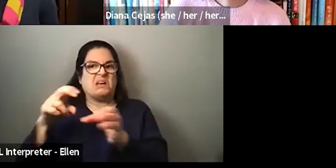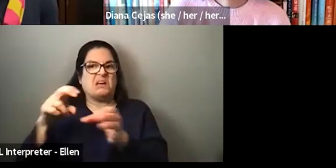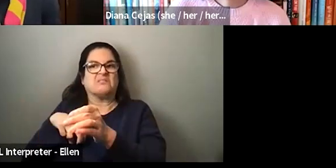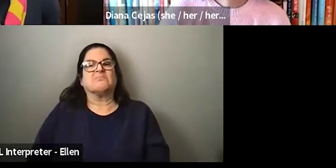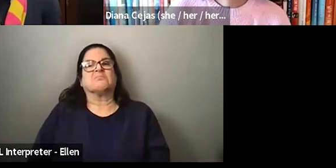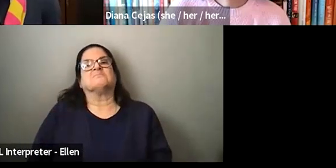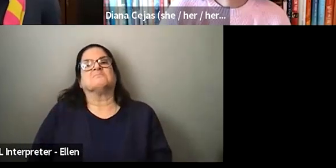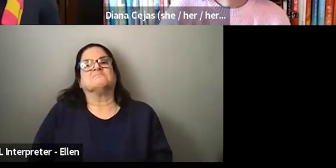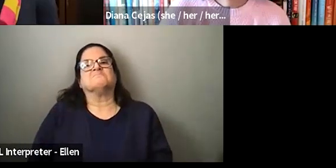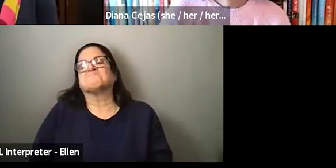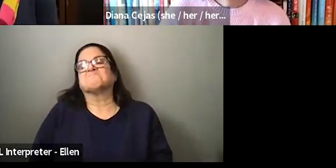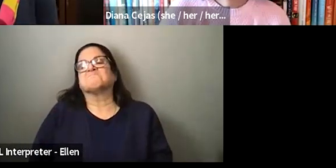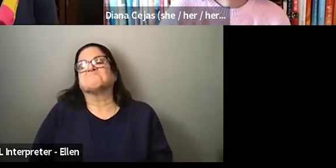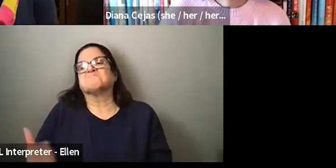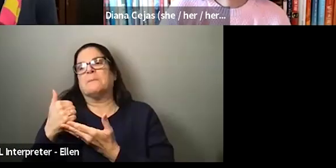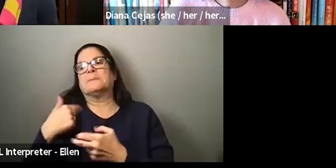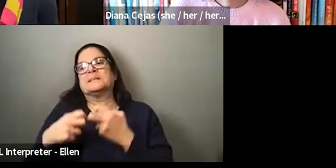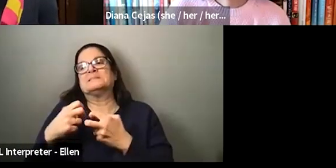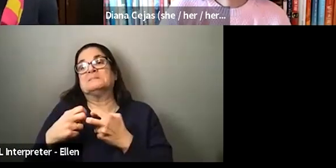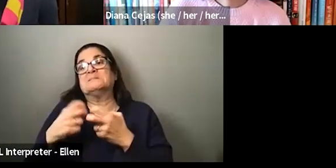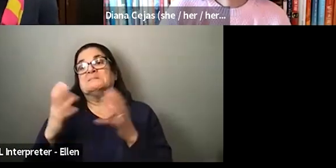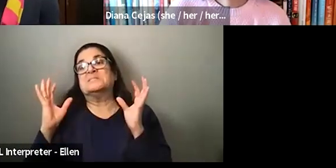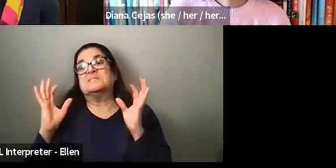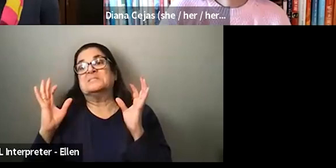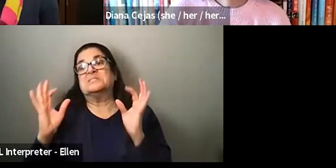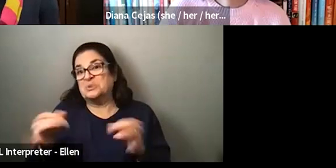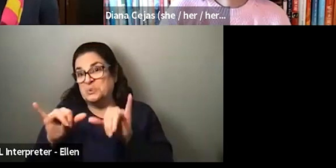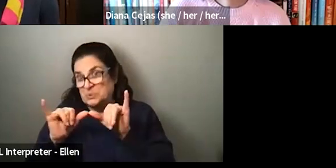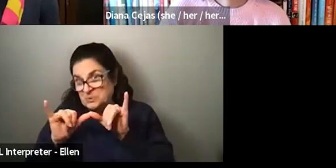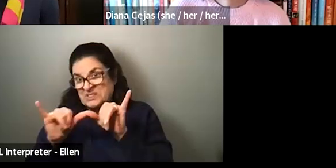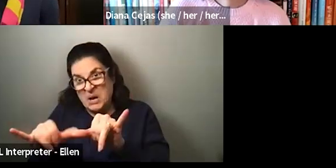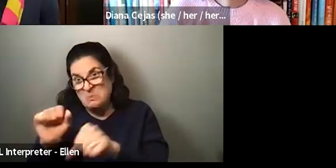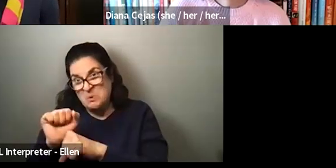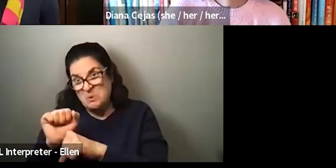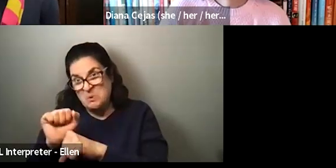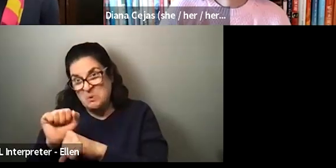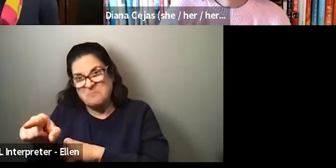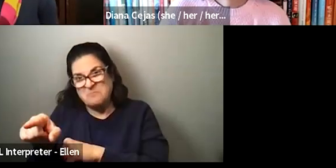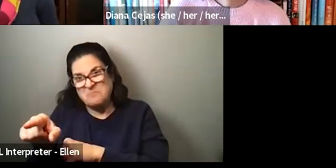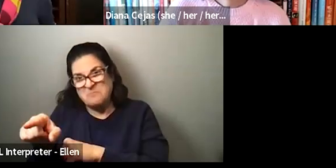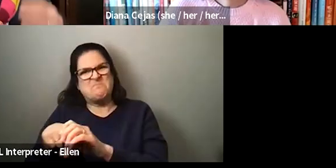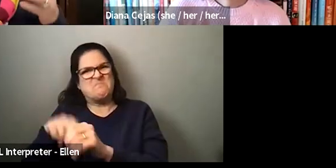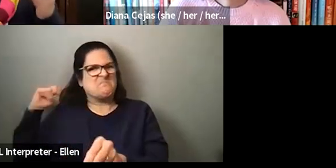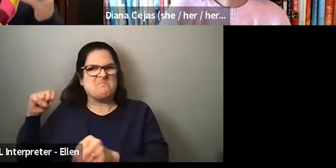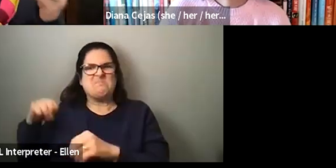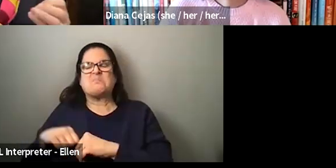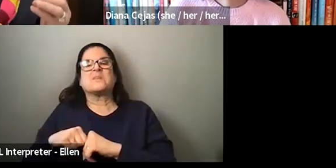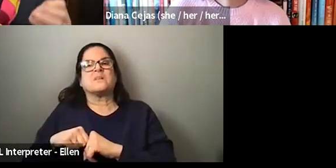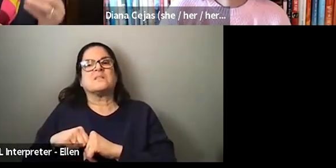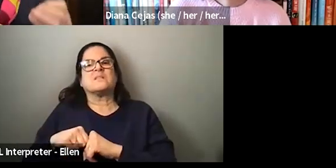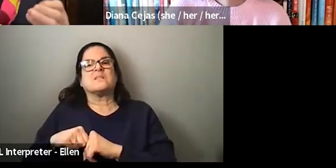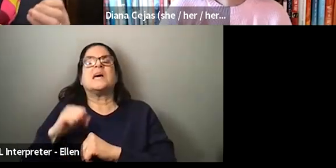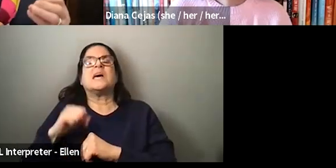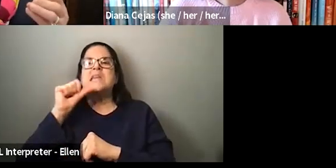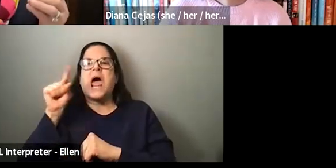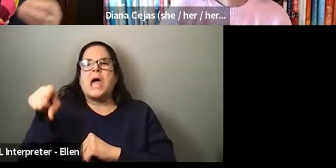me with my difficult decision to even stay in that organization, not because of just the, the, the pure act of what